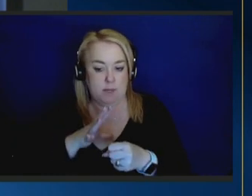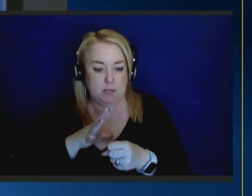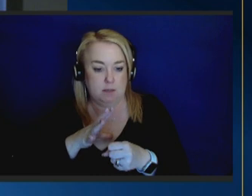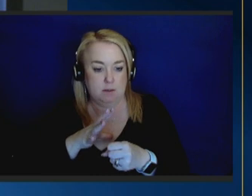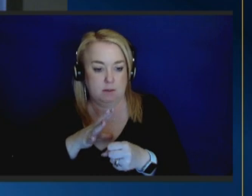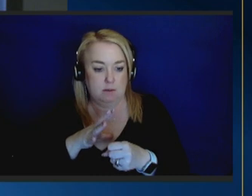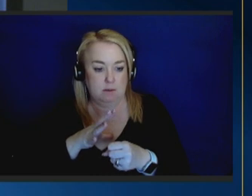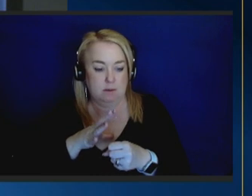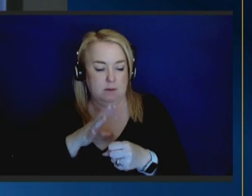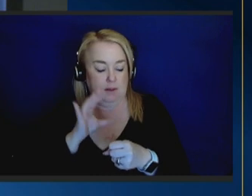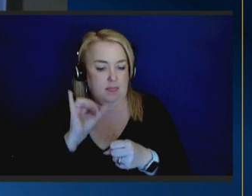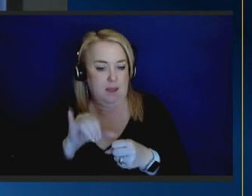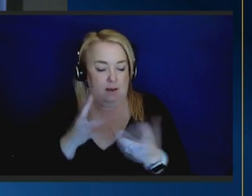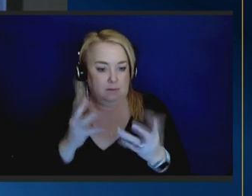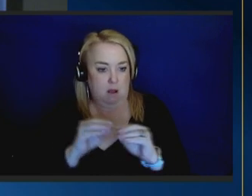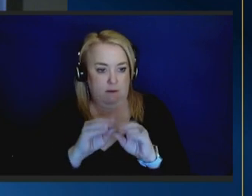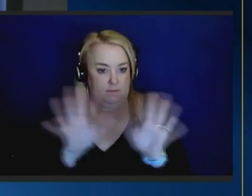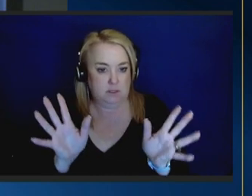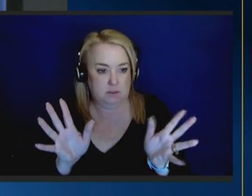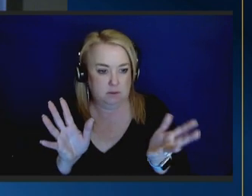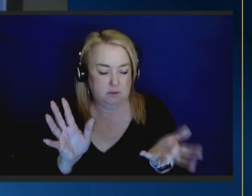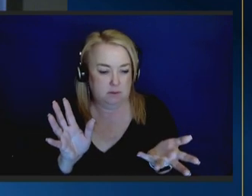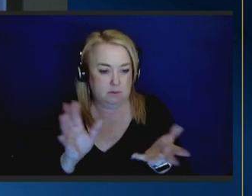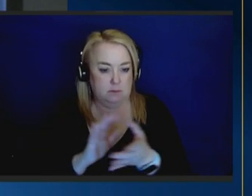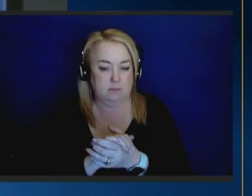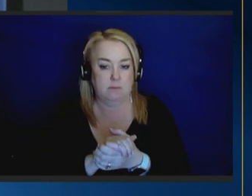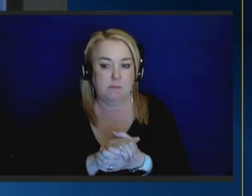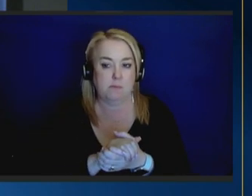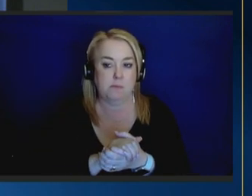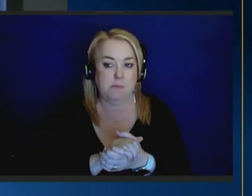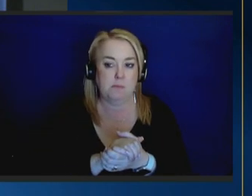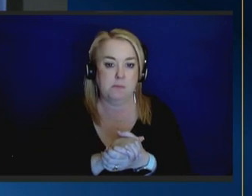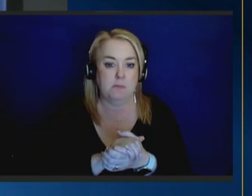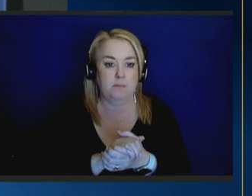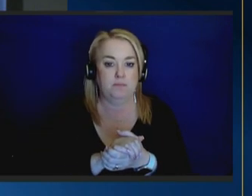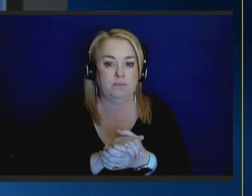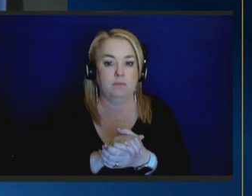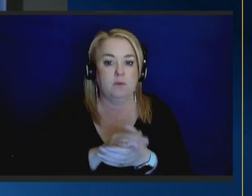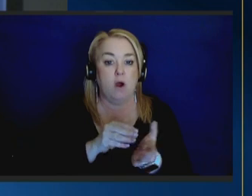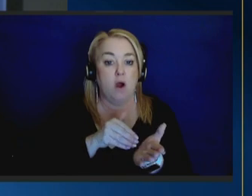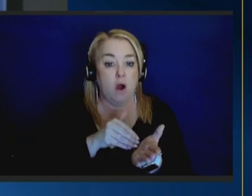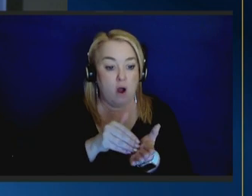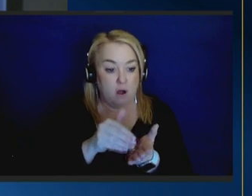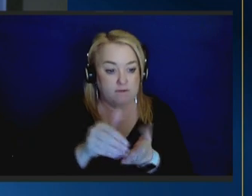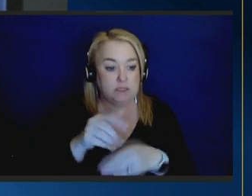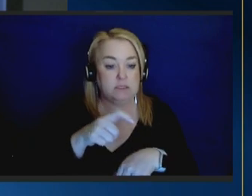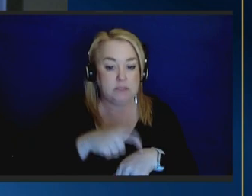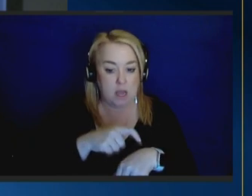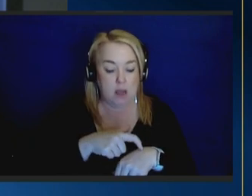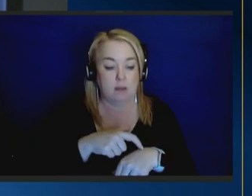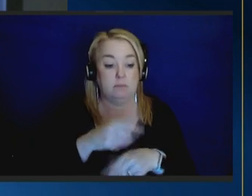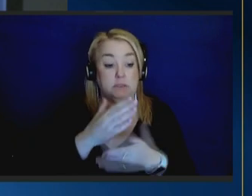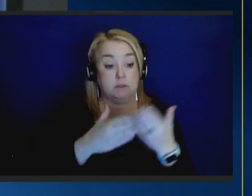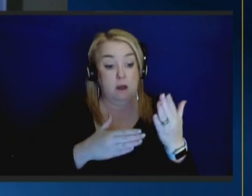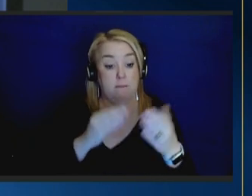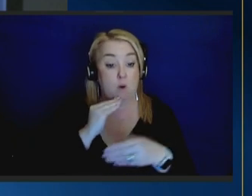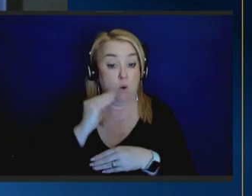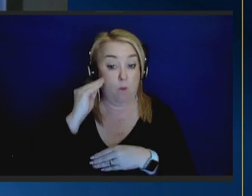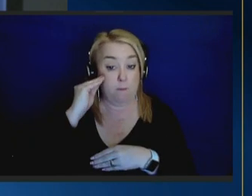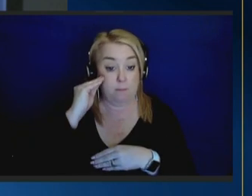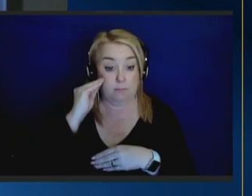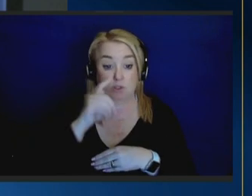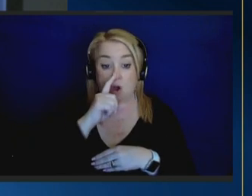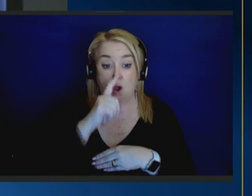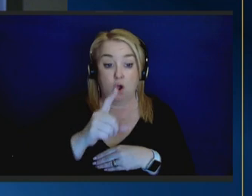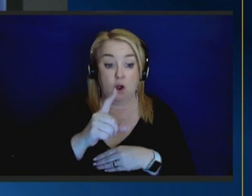it goes without saying and too often even some of our homes seem to be in